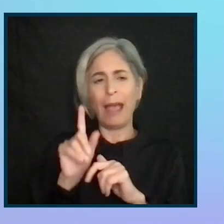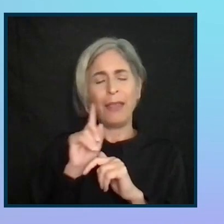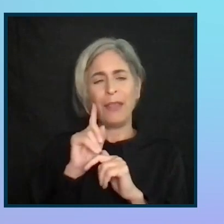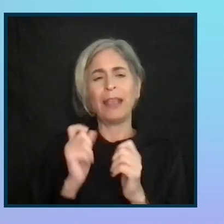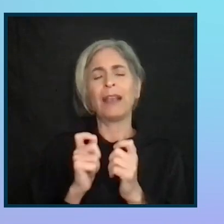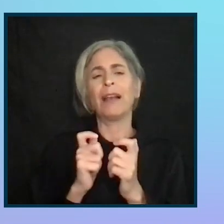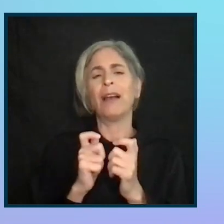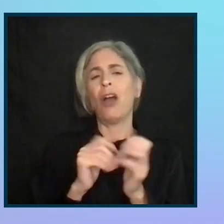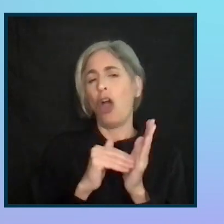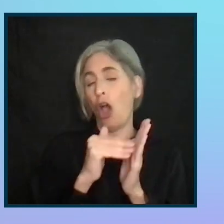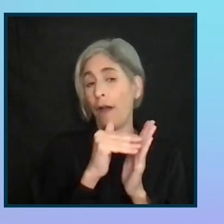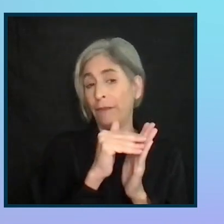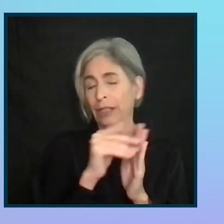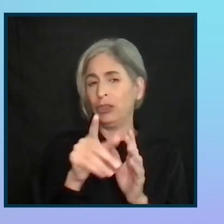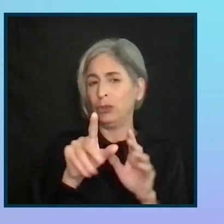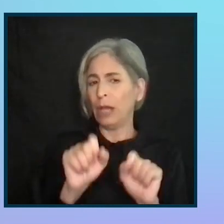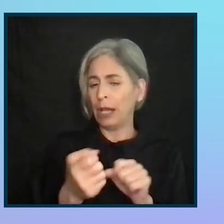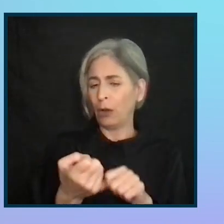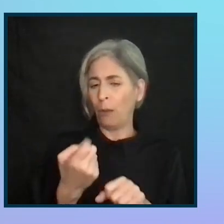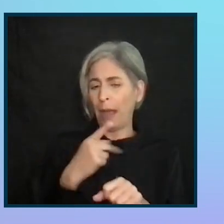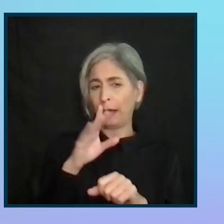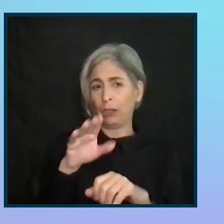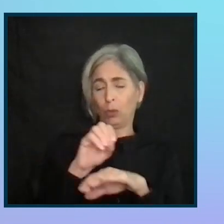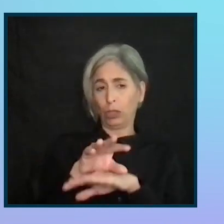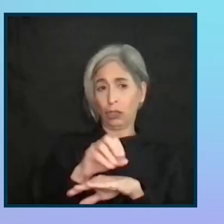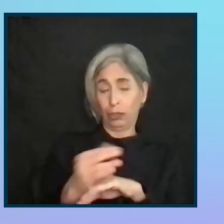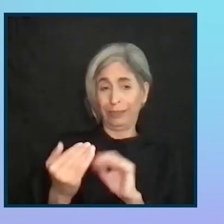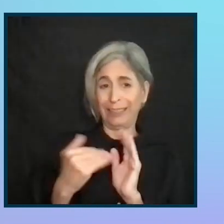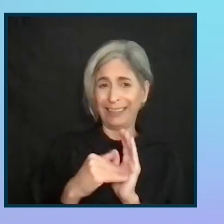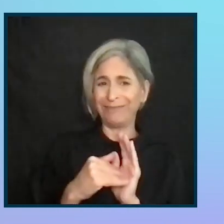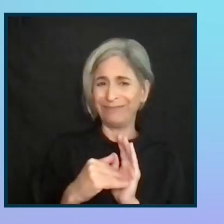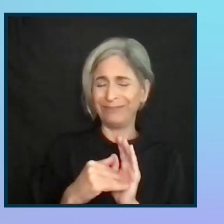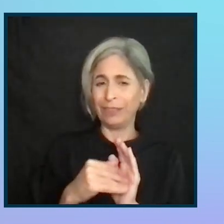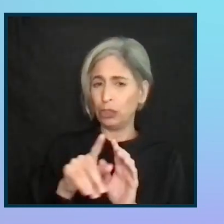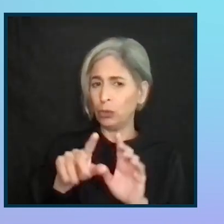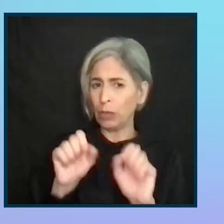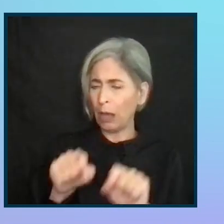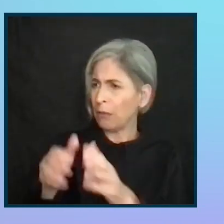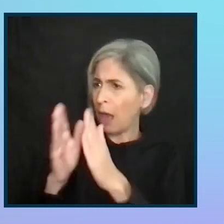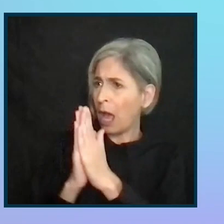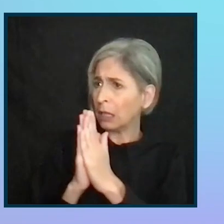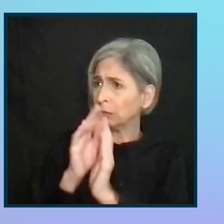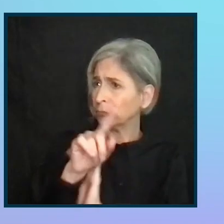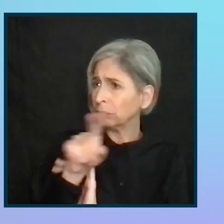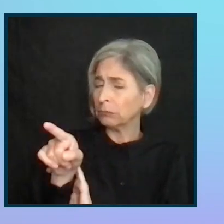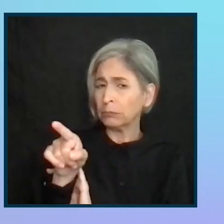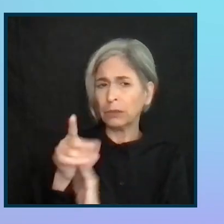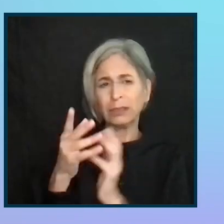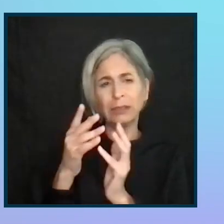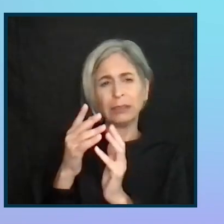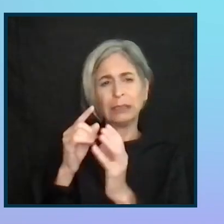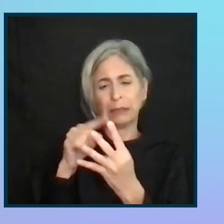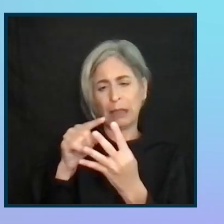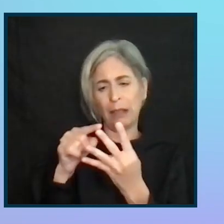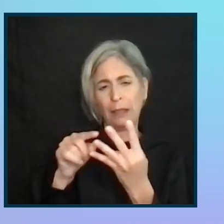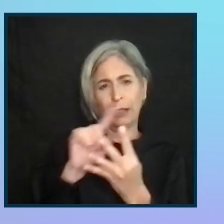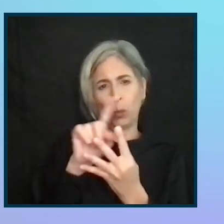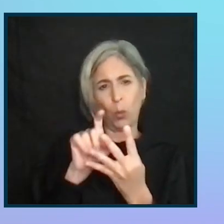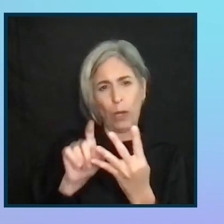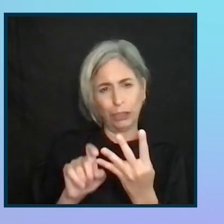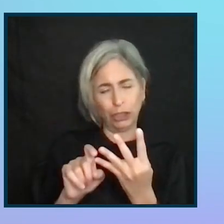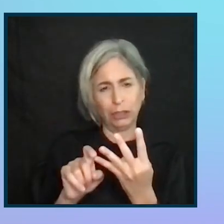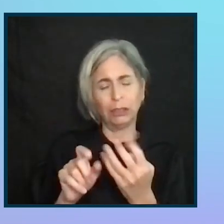of these things, you know, you can go back to your consultants. Again, you can ask them what sorts of questions you should be asking.